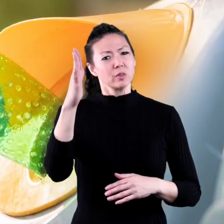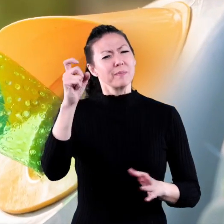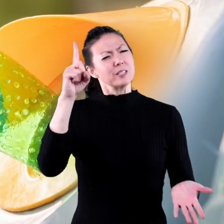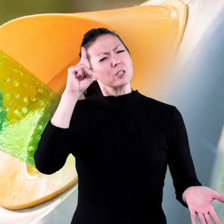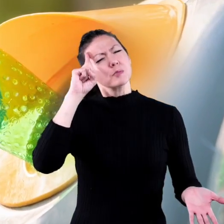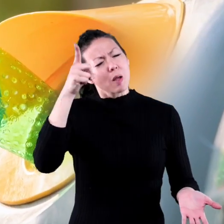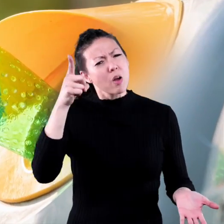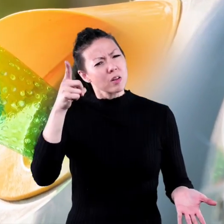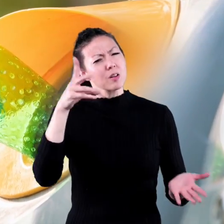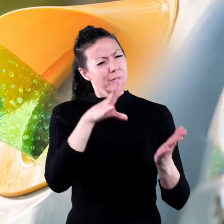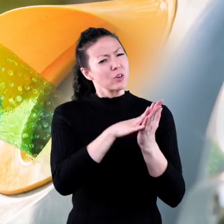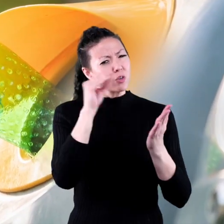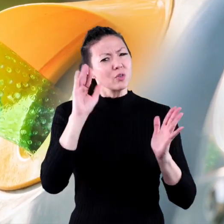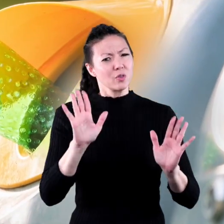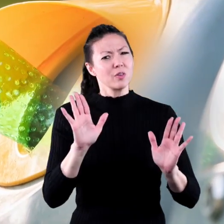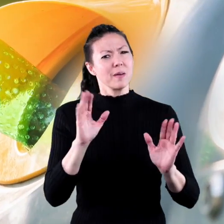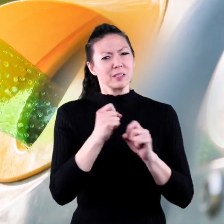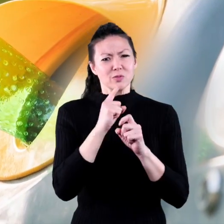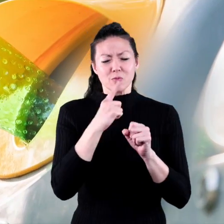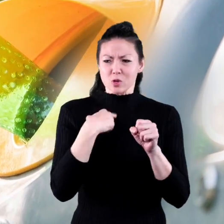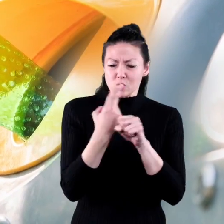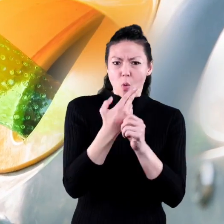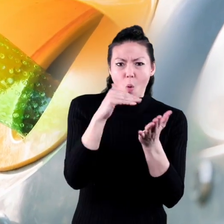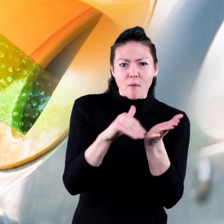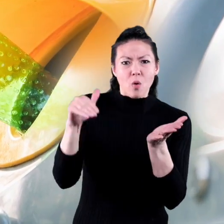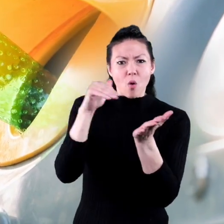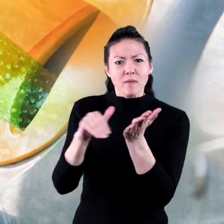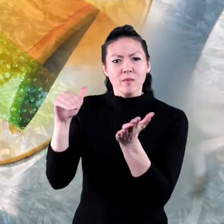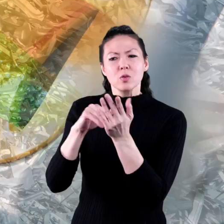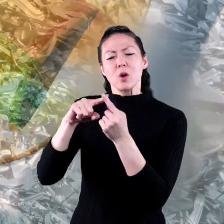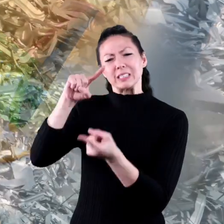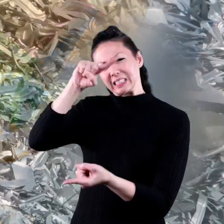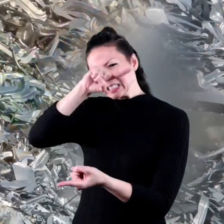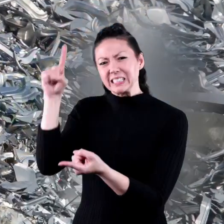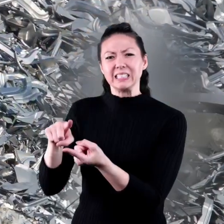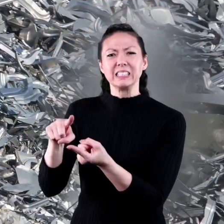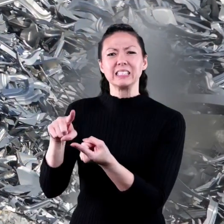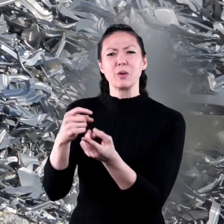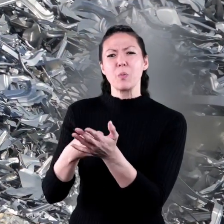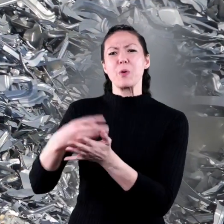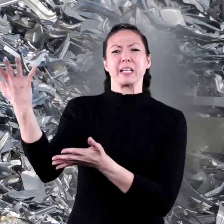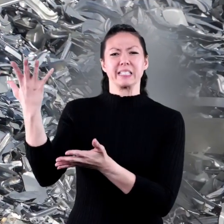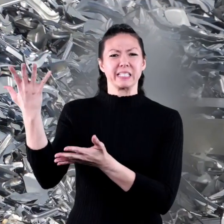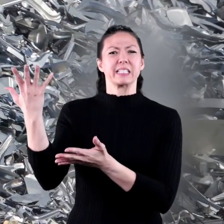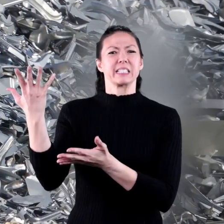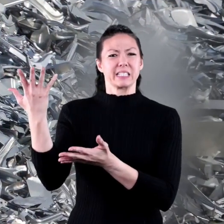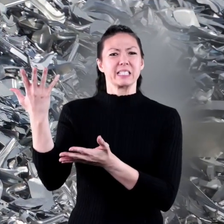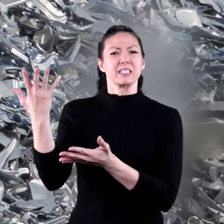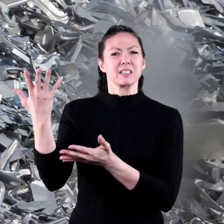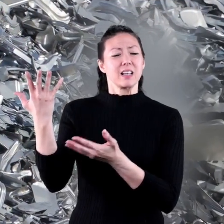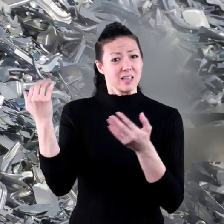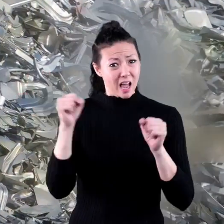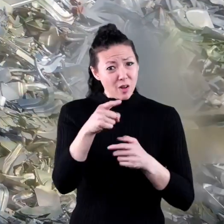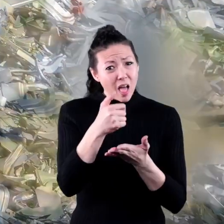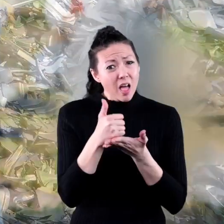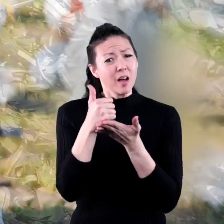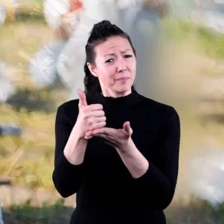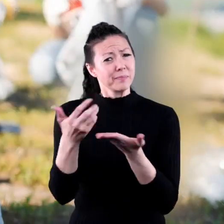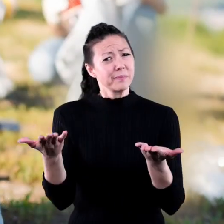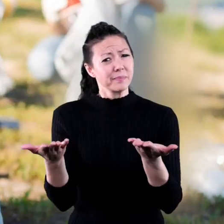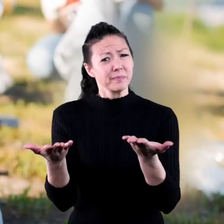to be smart and learn to use things over and over and reduce using things where we can.